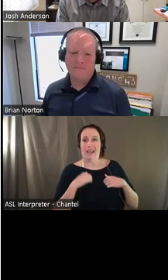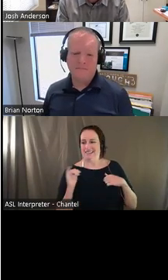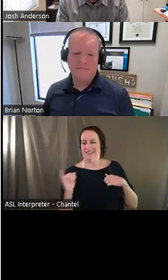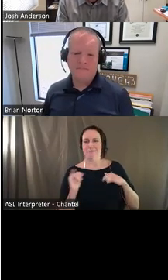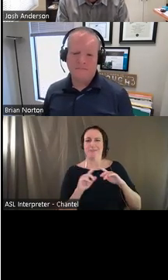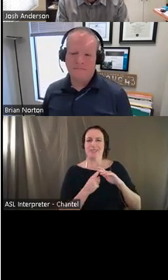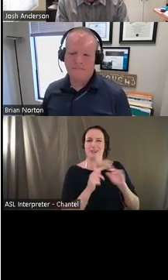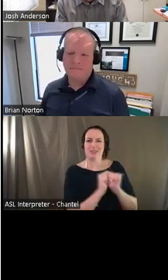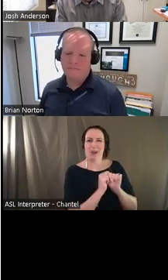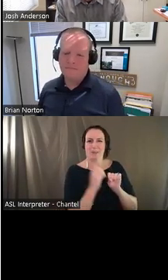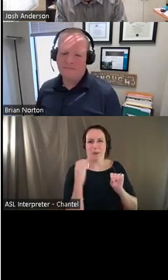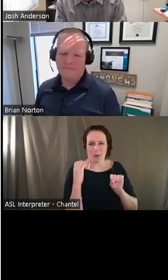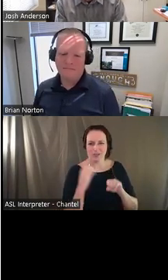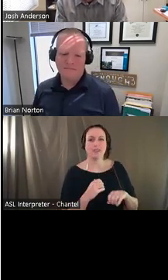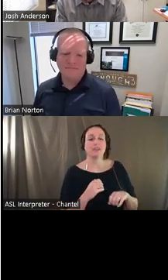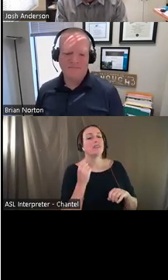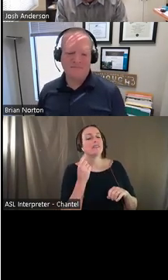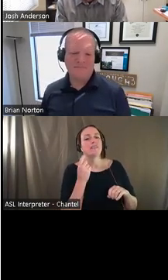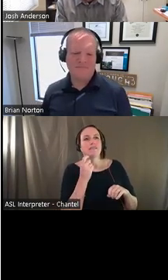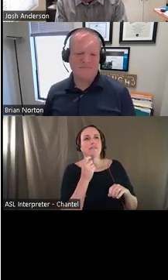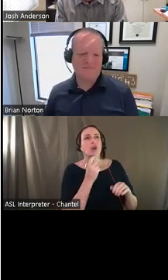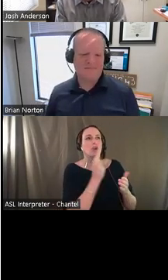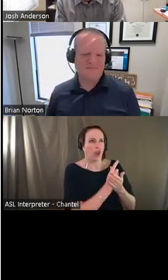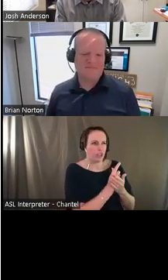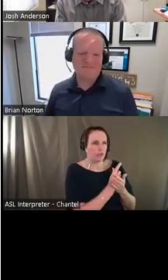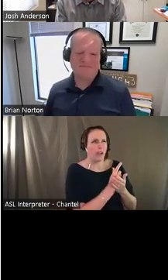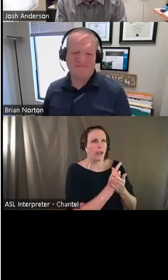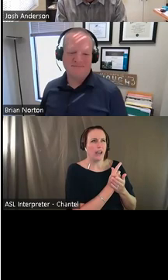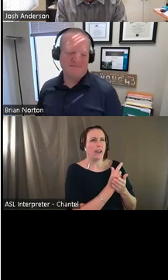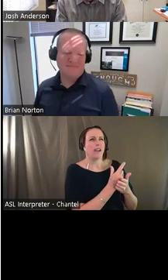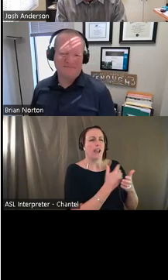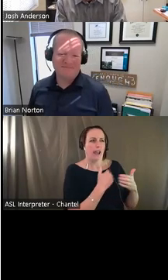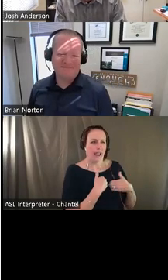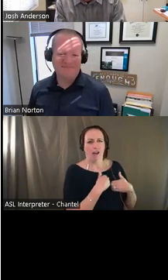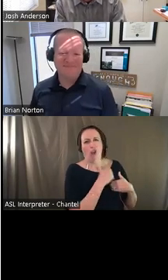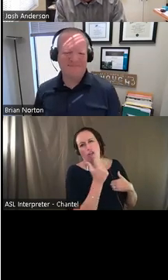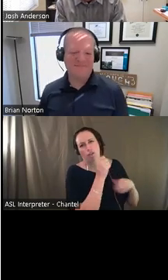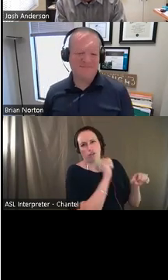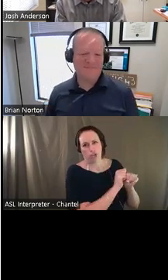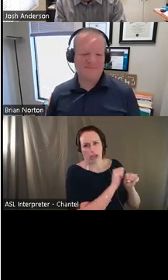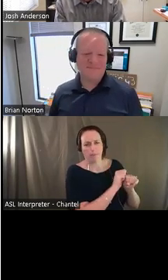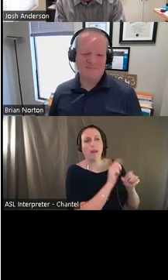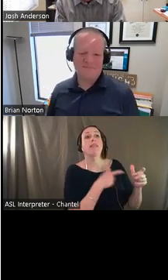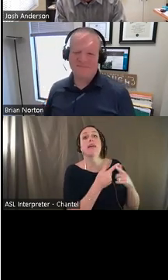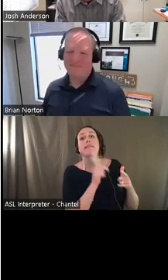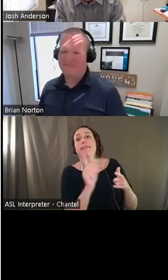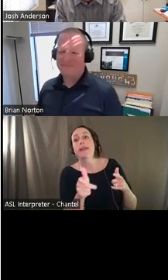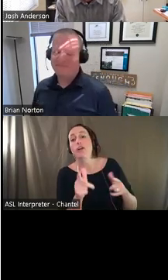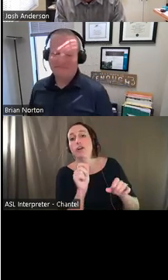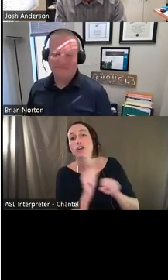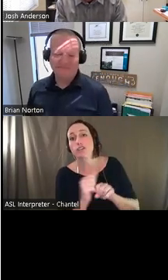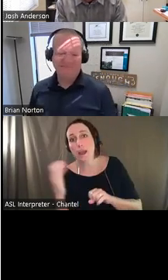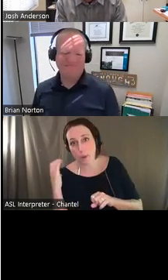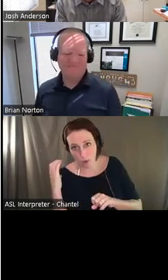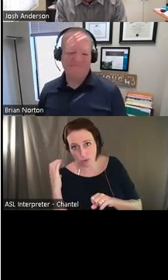Unlike Brian, this was not my first job out of college. I think I got a job as a job coach because I had had every other job possible by that